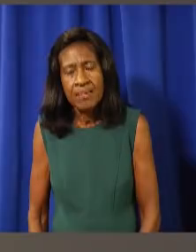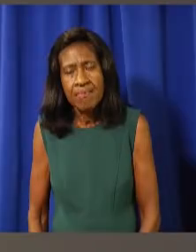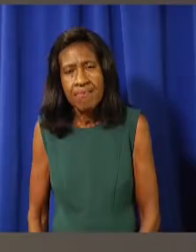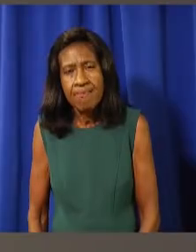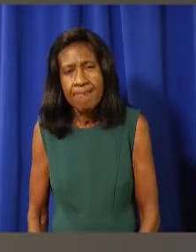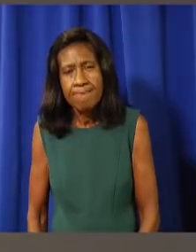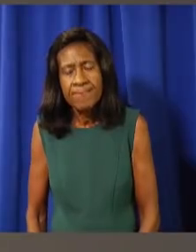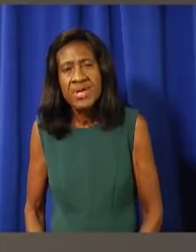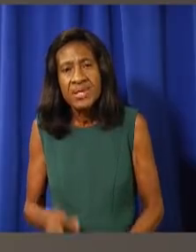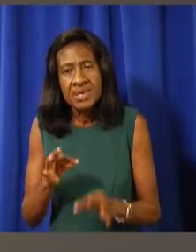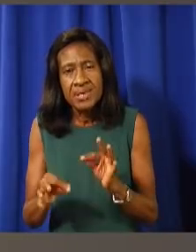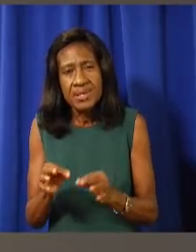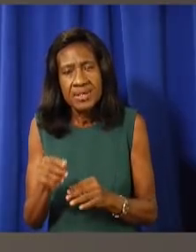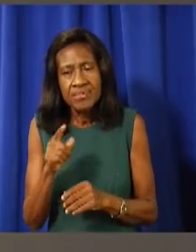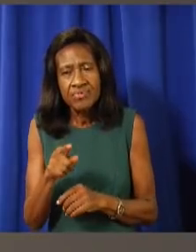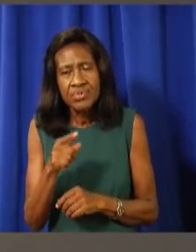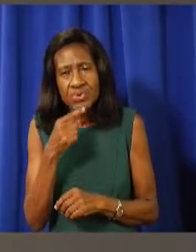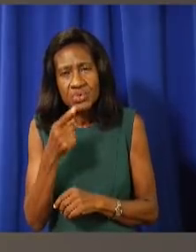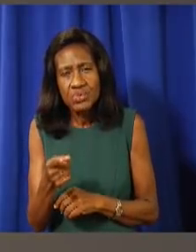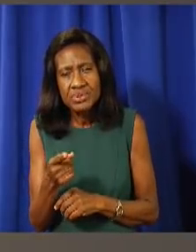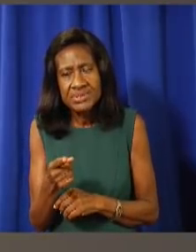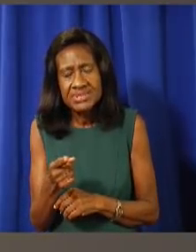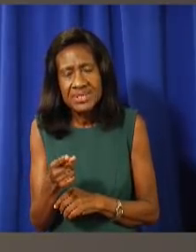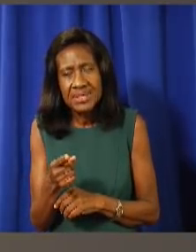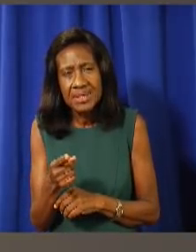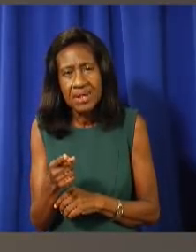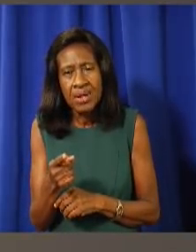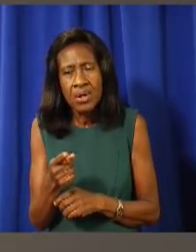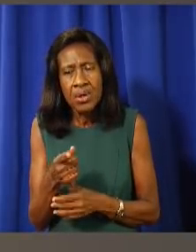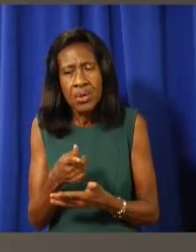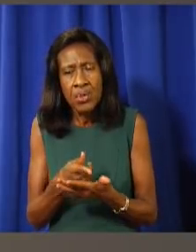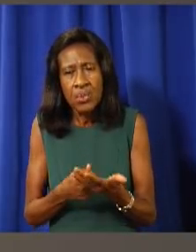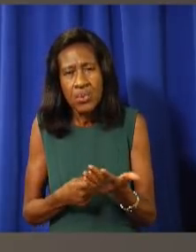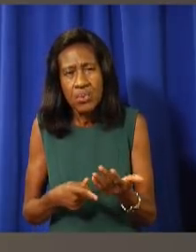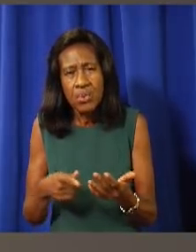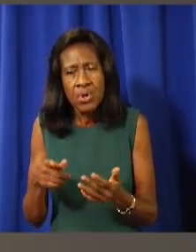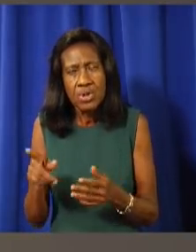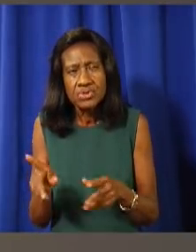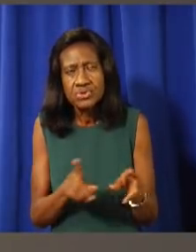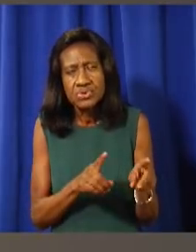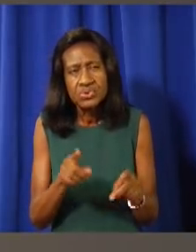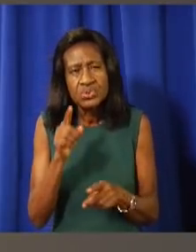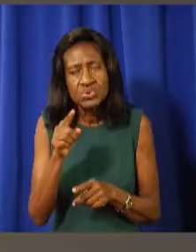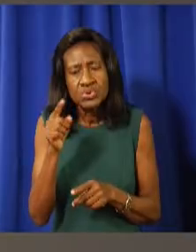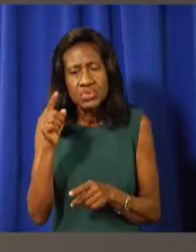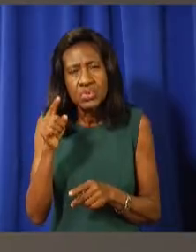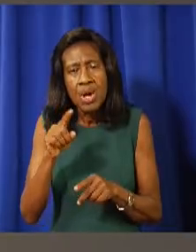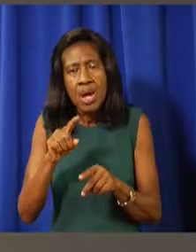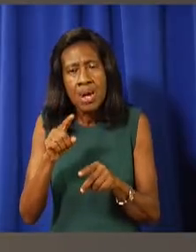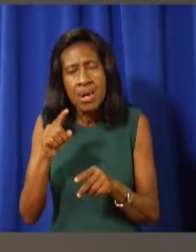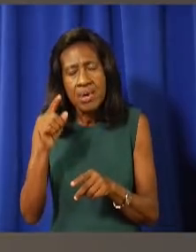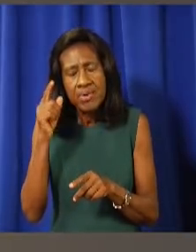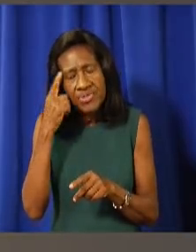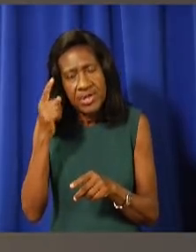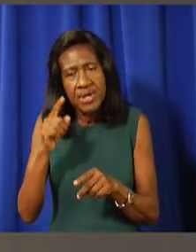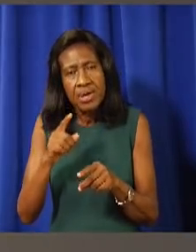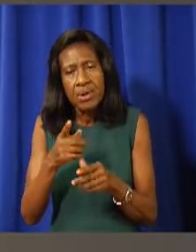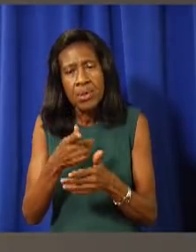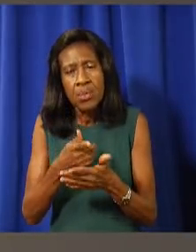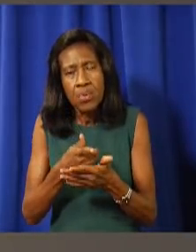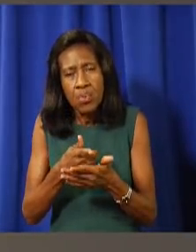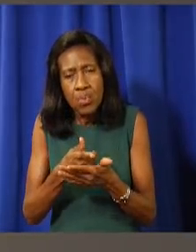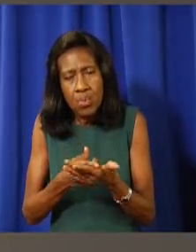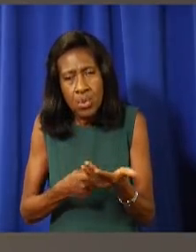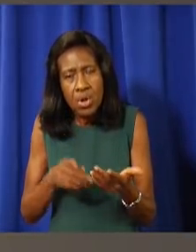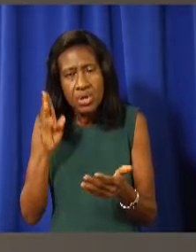have this kind of, or maybe, you know, really, can you think about travel? Can you think about wearing a mask? What are we going to do? What, what's your feelings about